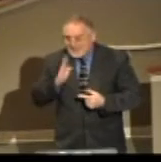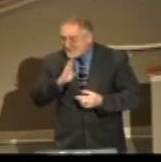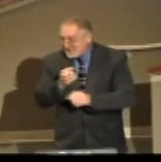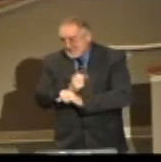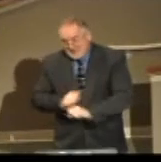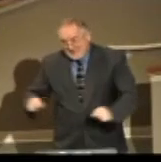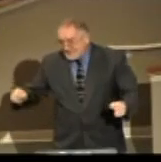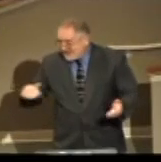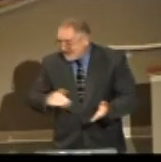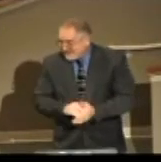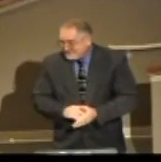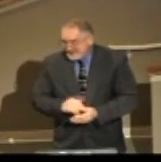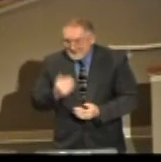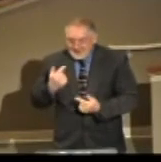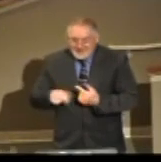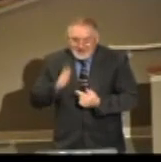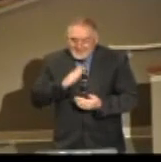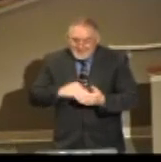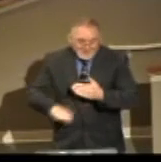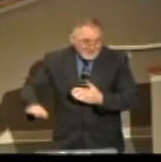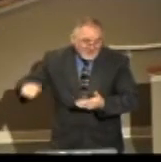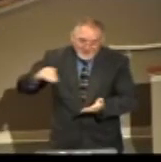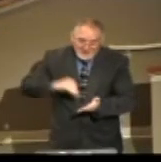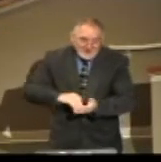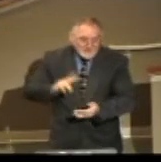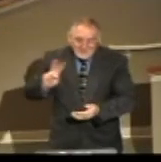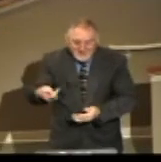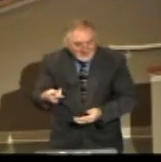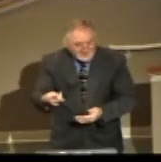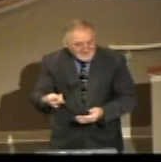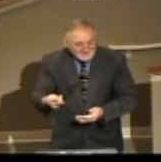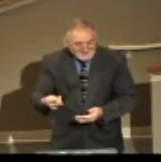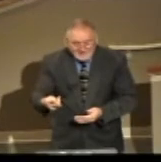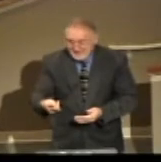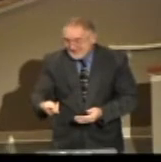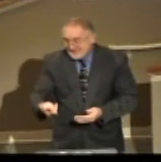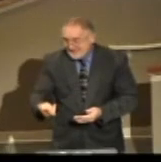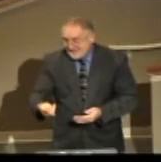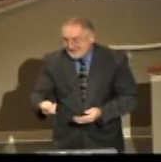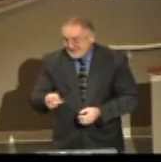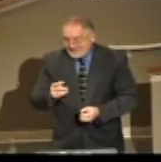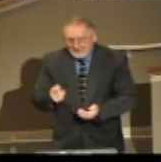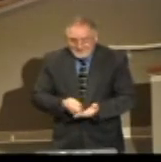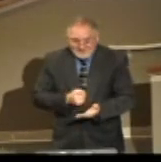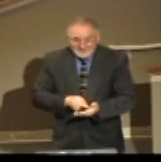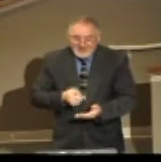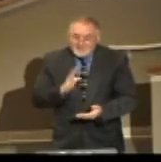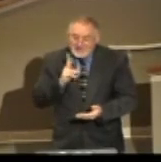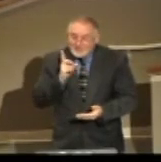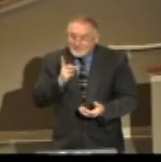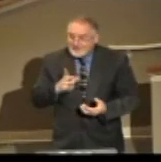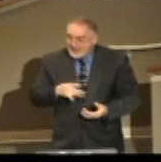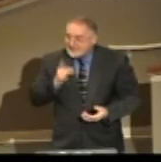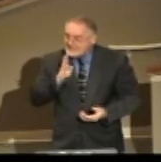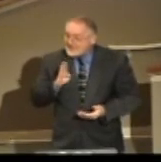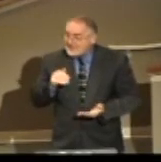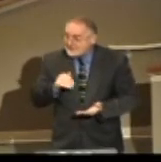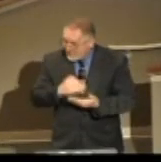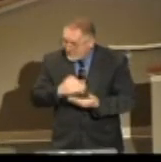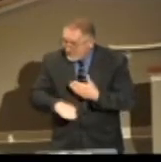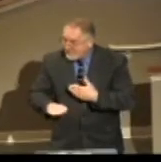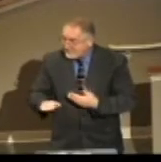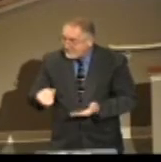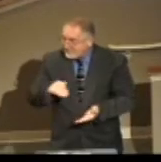You can't get born again twice. Can I get an amen to that? There have been times I would like to have. Amen.